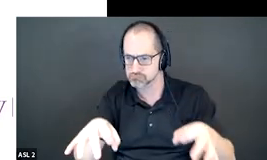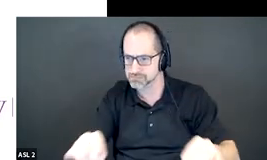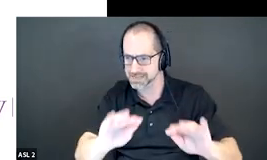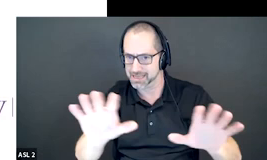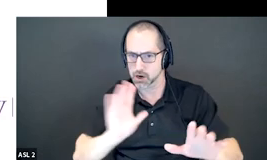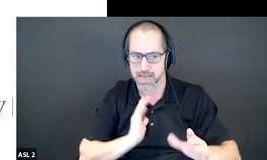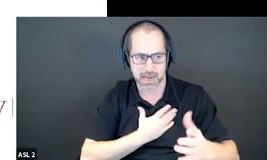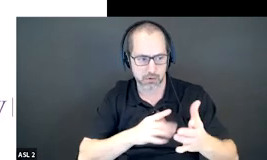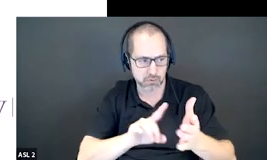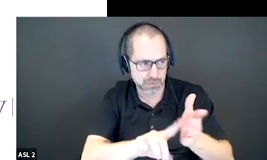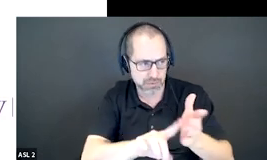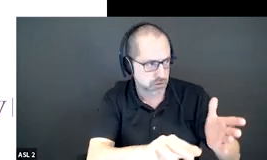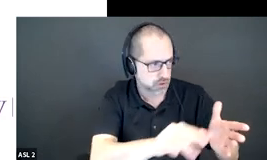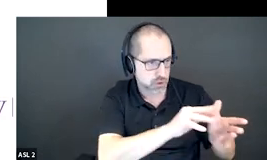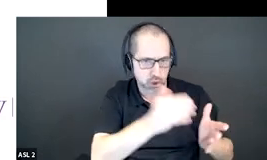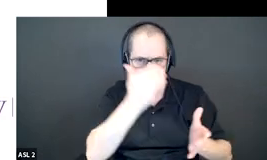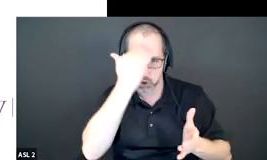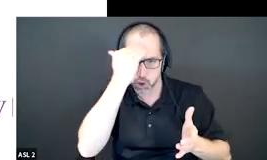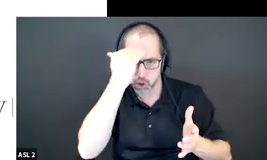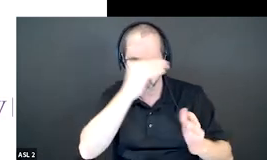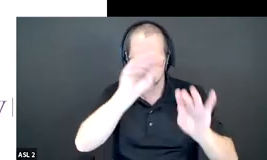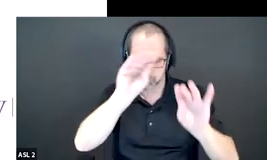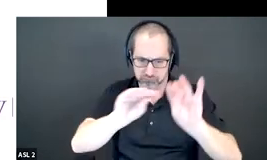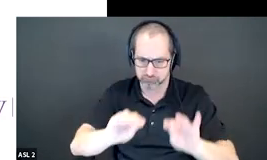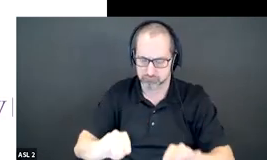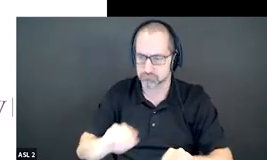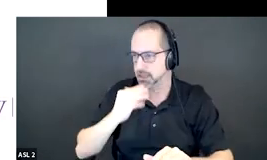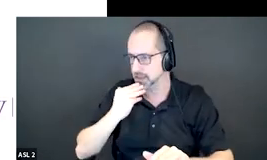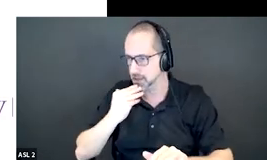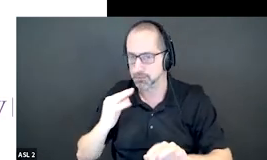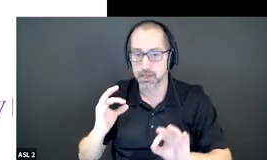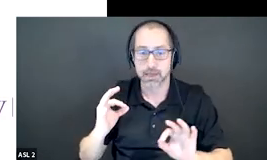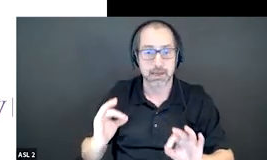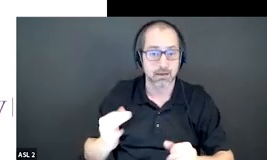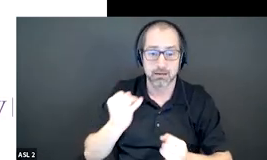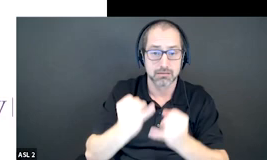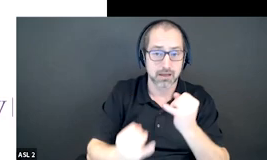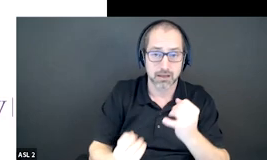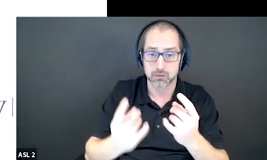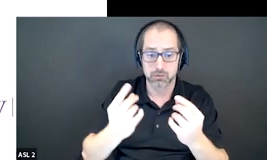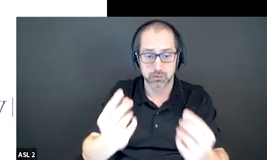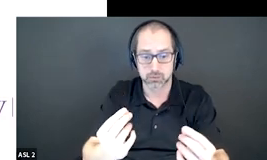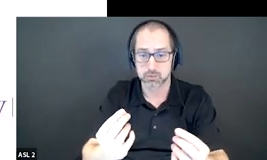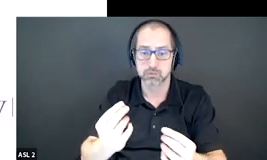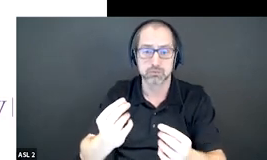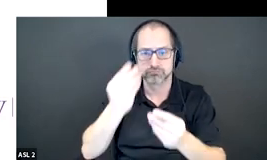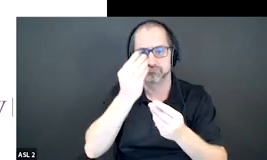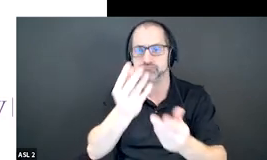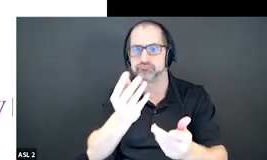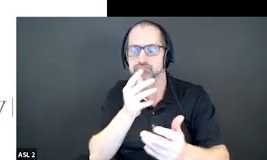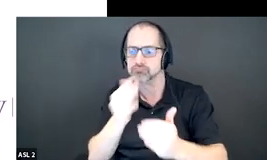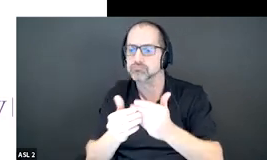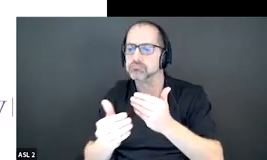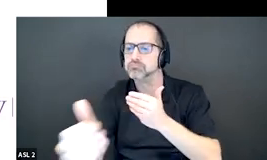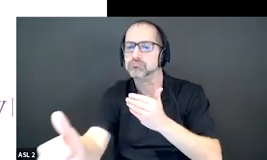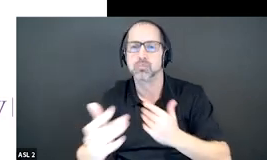and our knowledge mobilization work so we'd like to conclude by sharing a bit about where we anticipate going from here